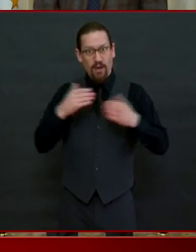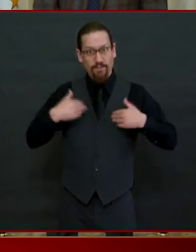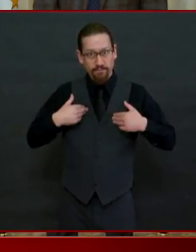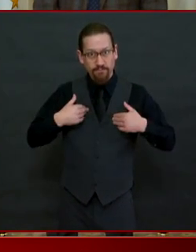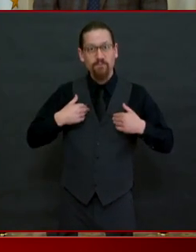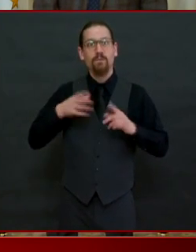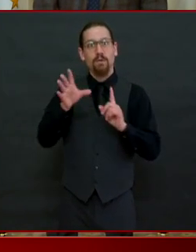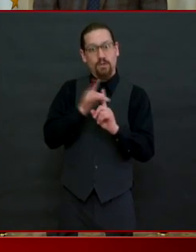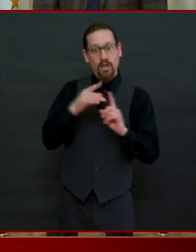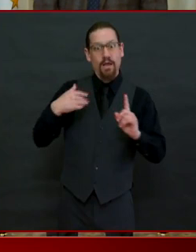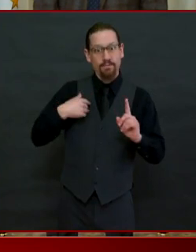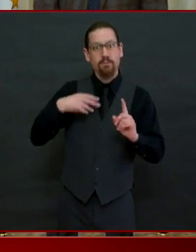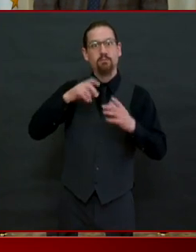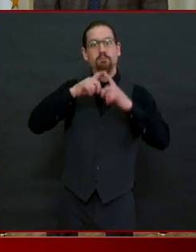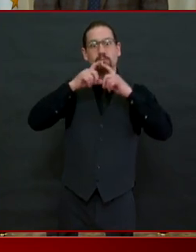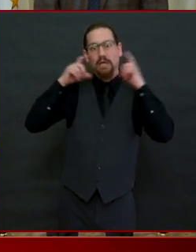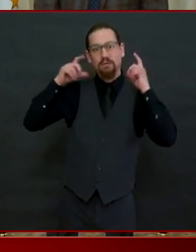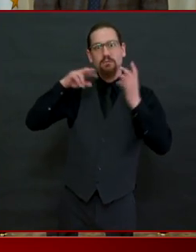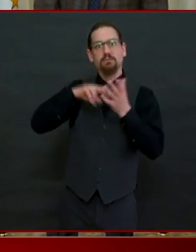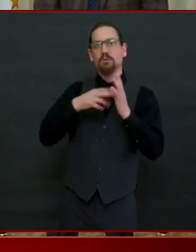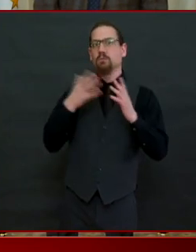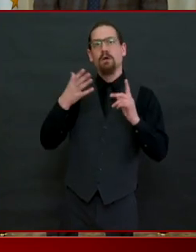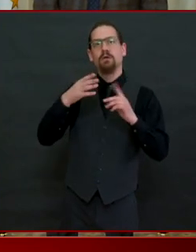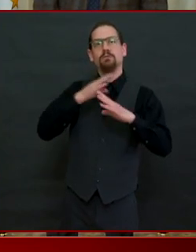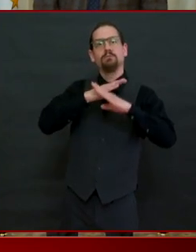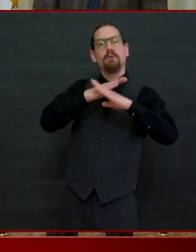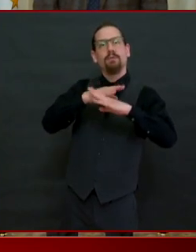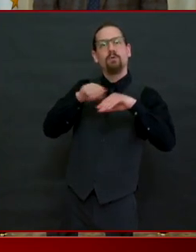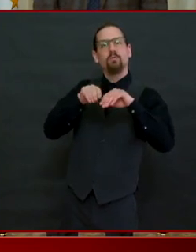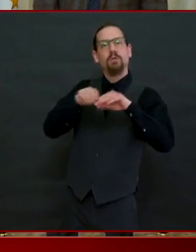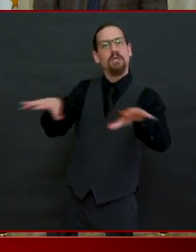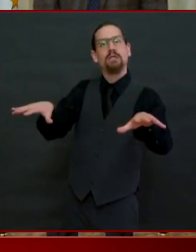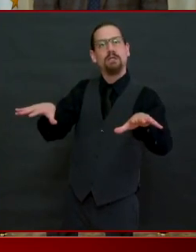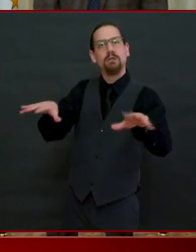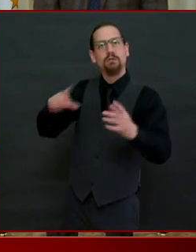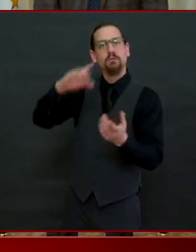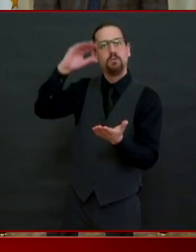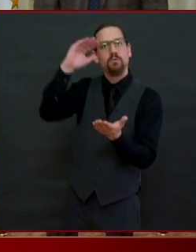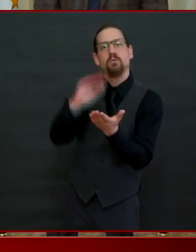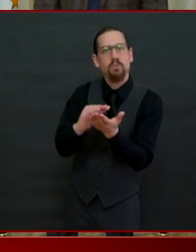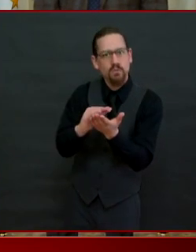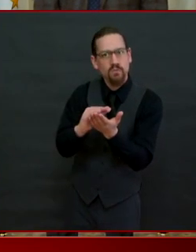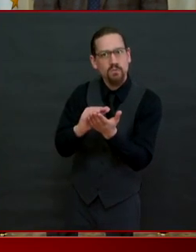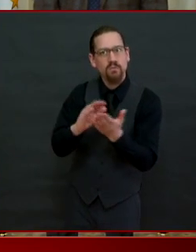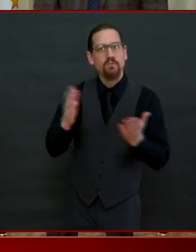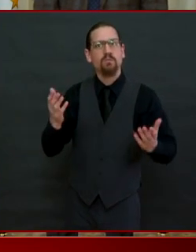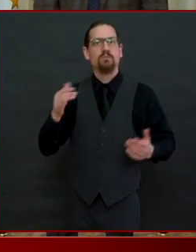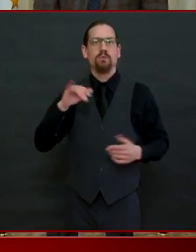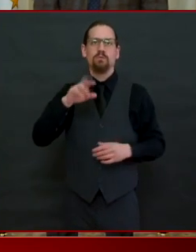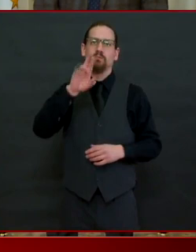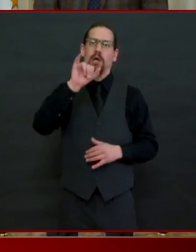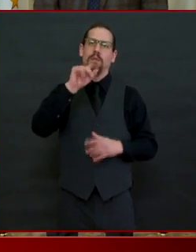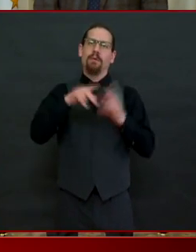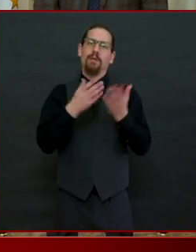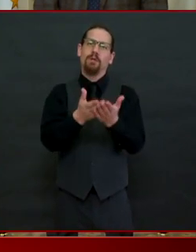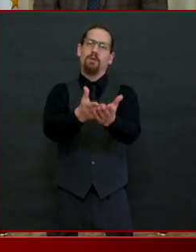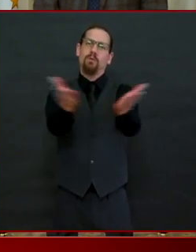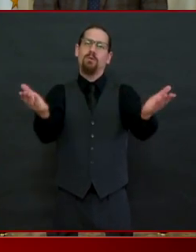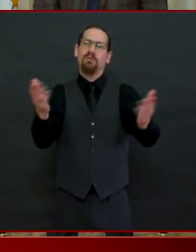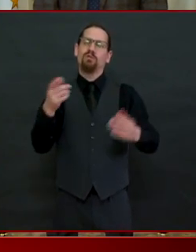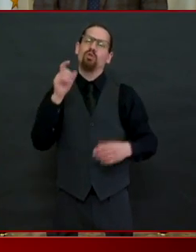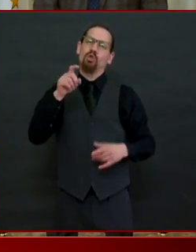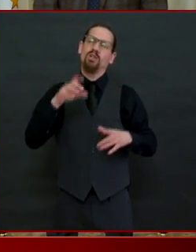the rest of rhode island that's what this is about the each of us being put out and inconvenienced